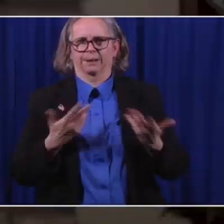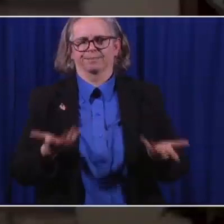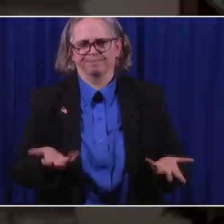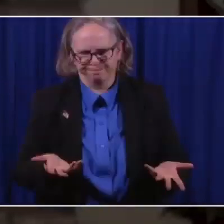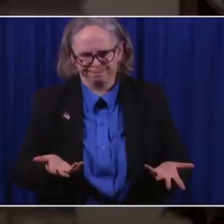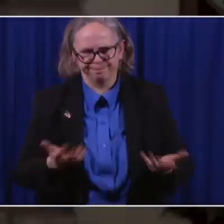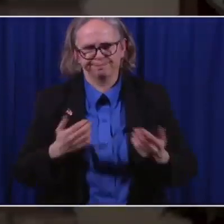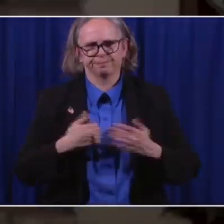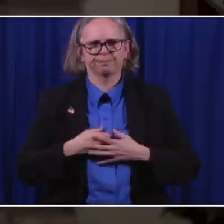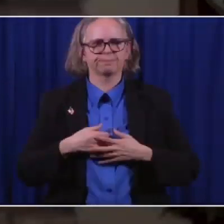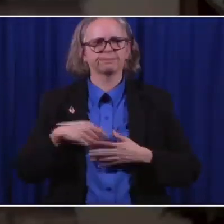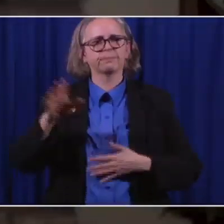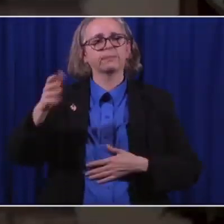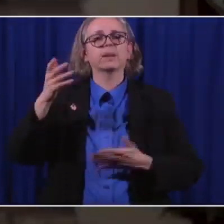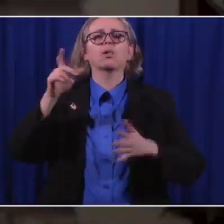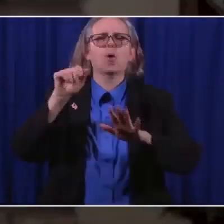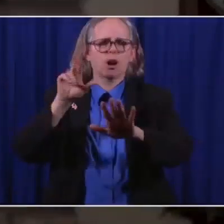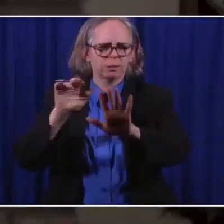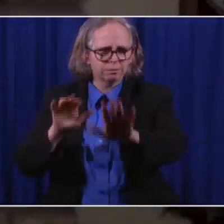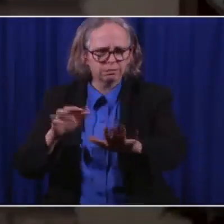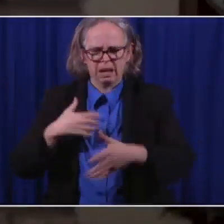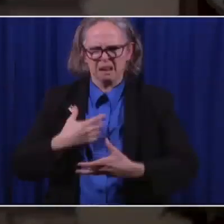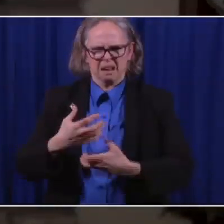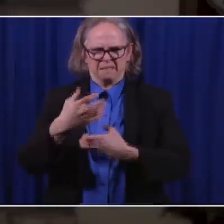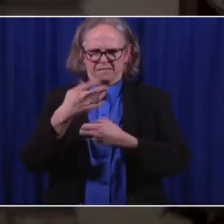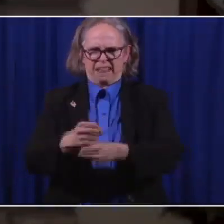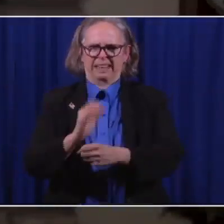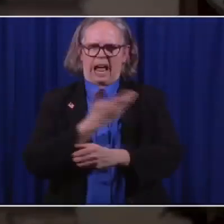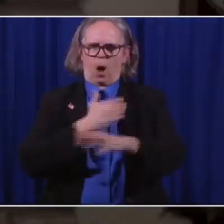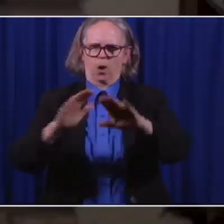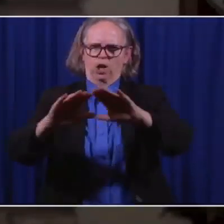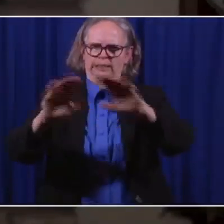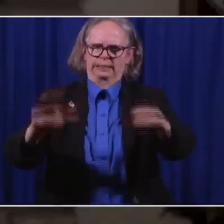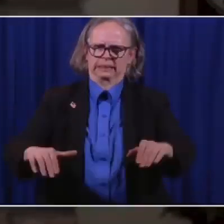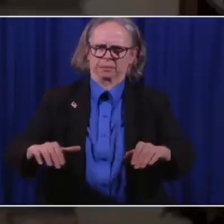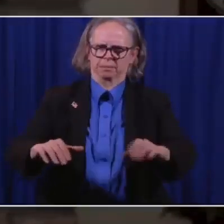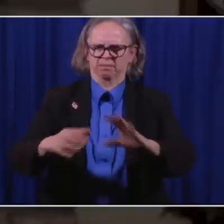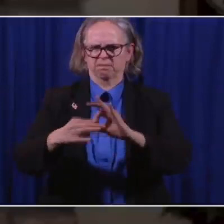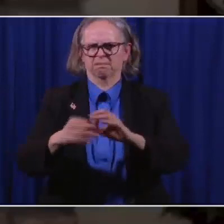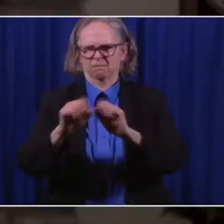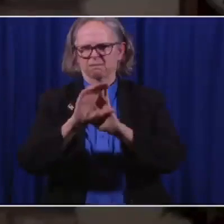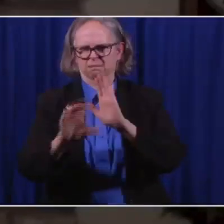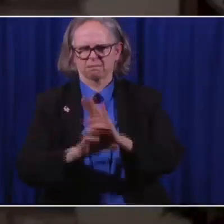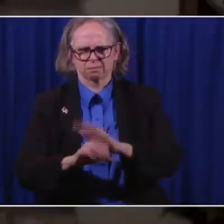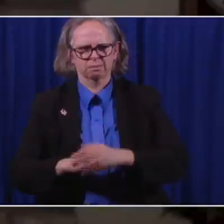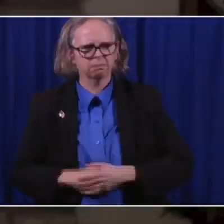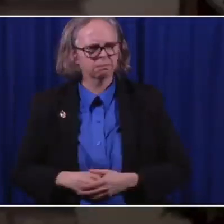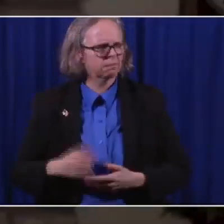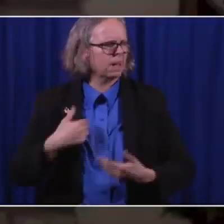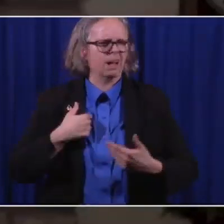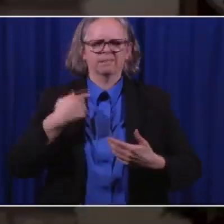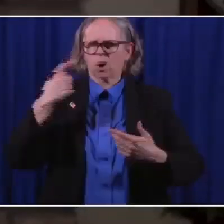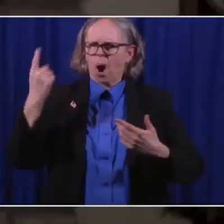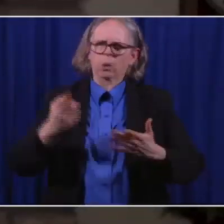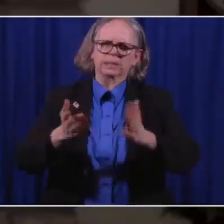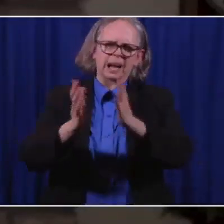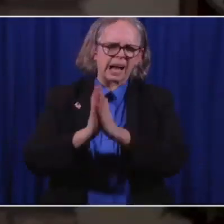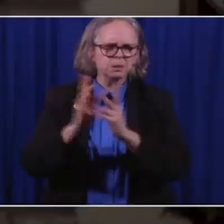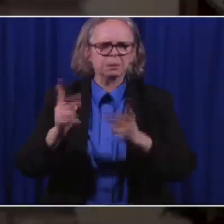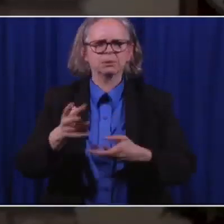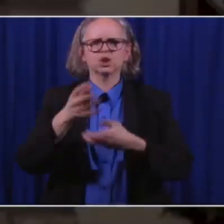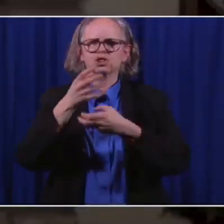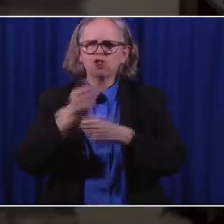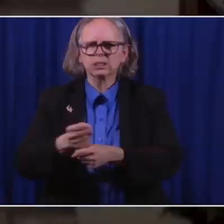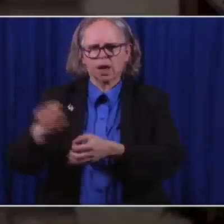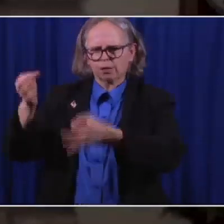I have faith in this system. And throughout this, I've asked people to have faith, faith in our court system. Some